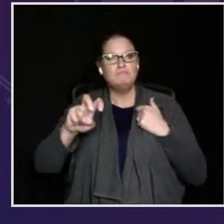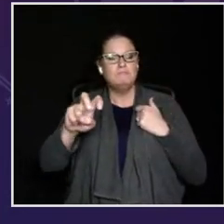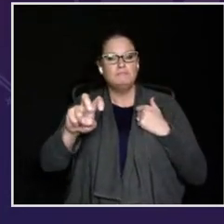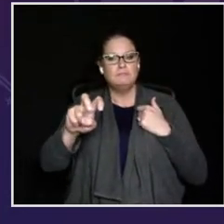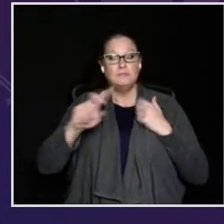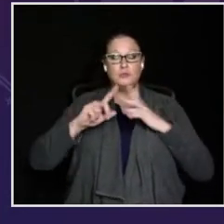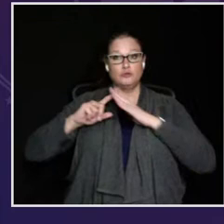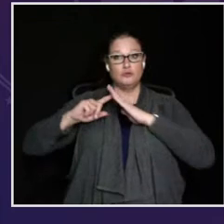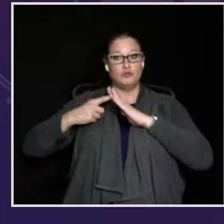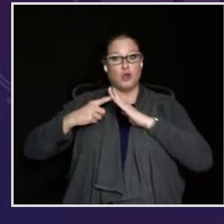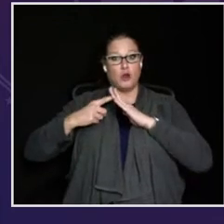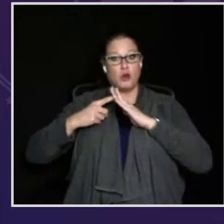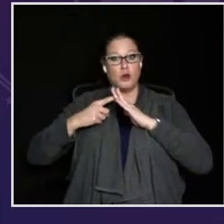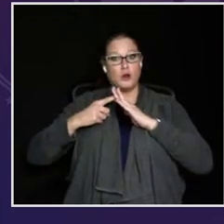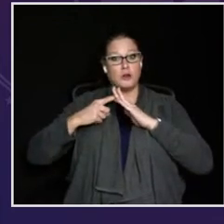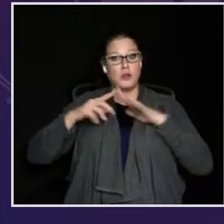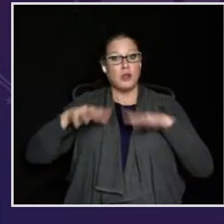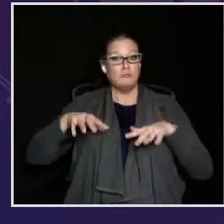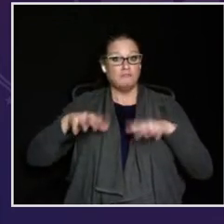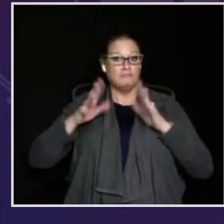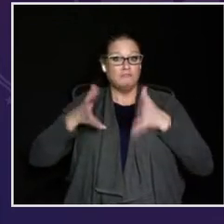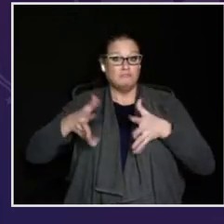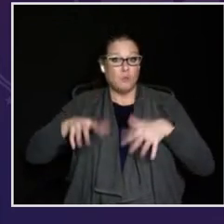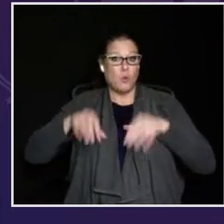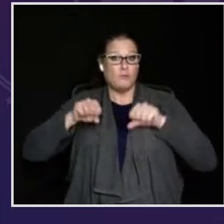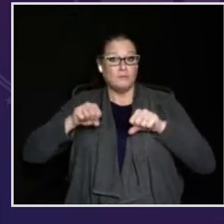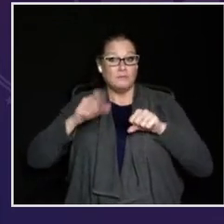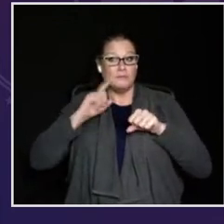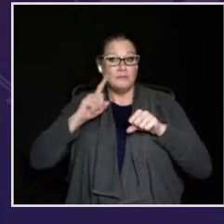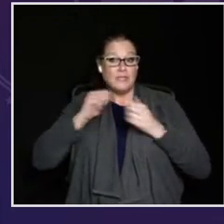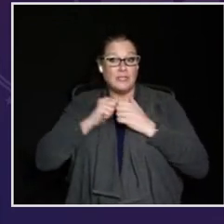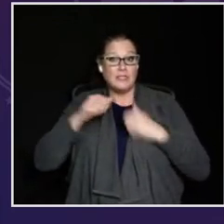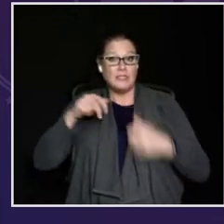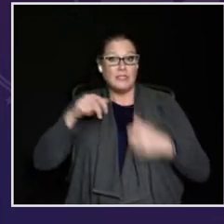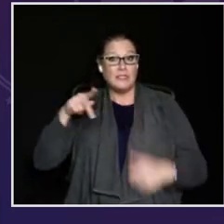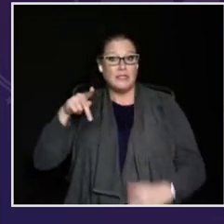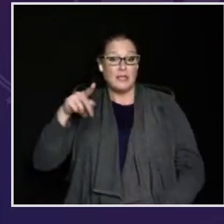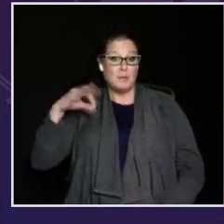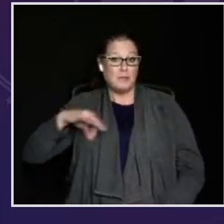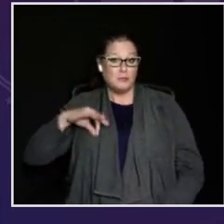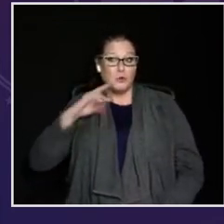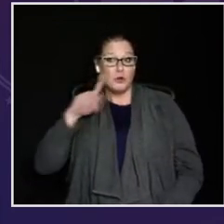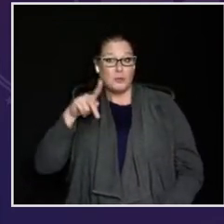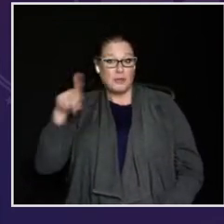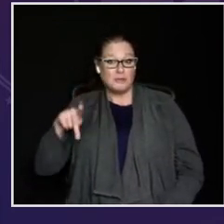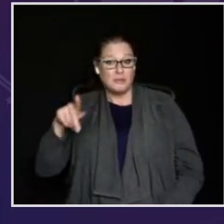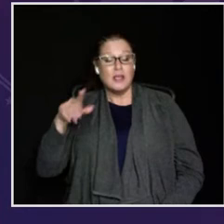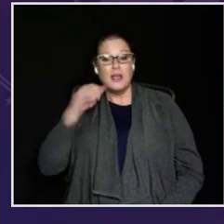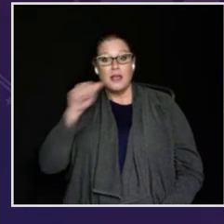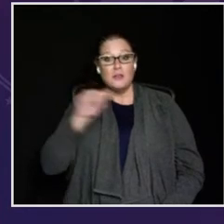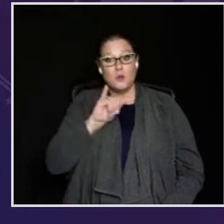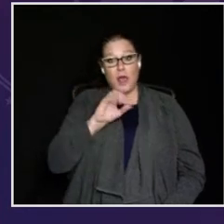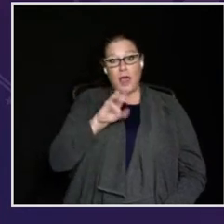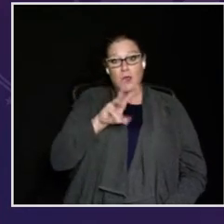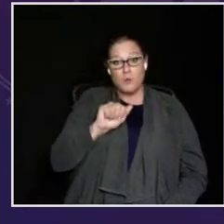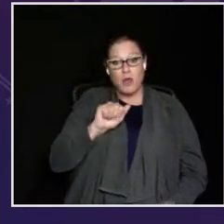Thinking back on the path of my life, where it began in an orphanage in Pittsburgh, Pennsylvania,